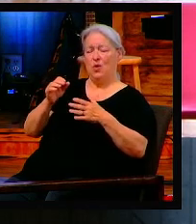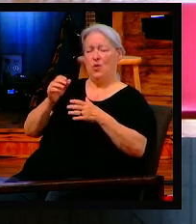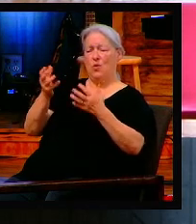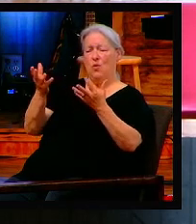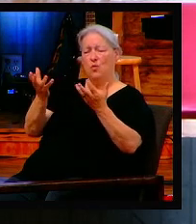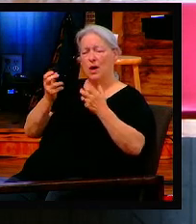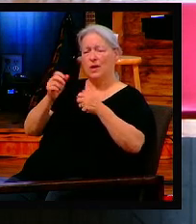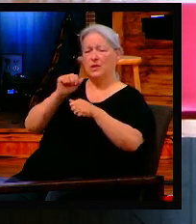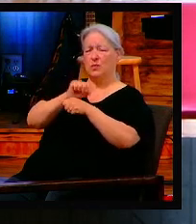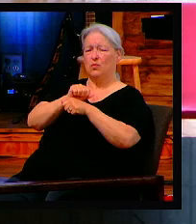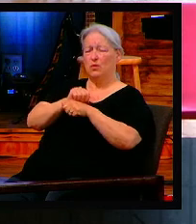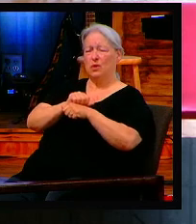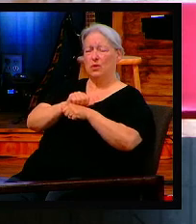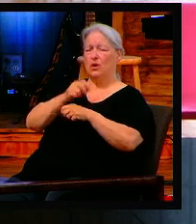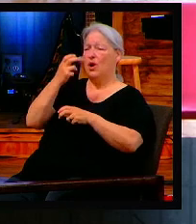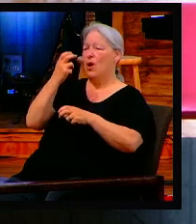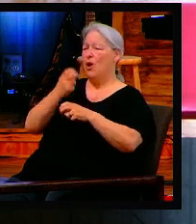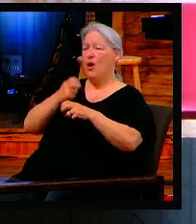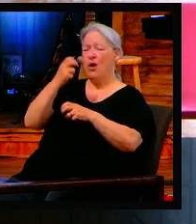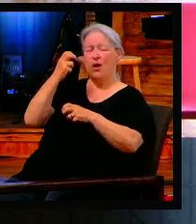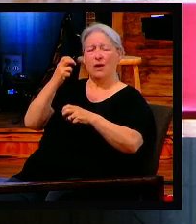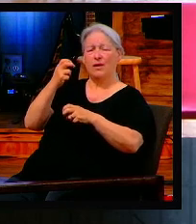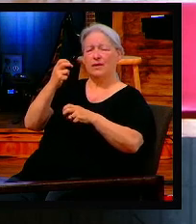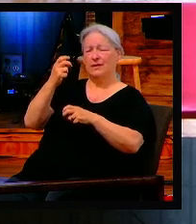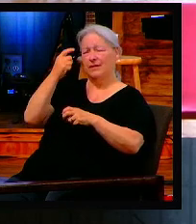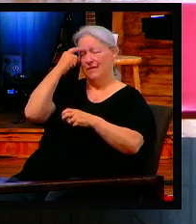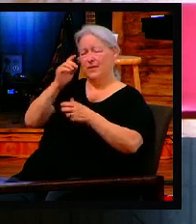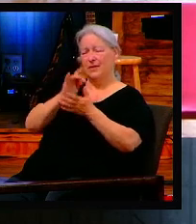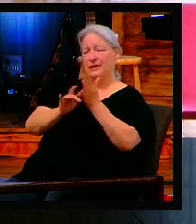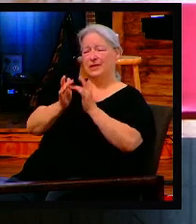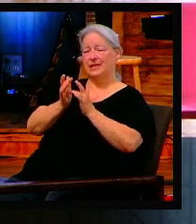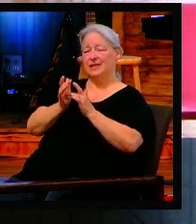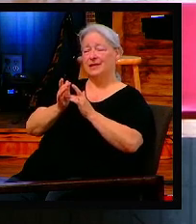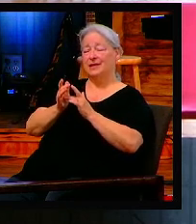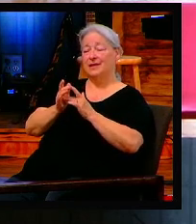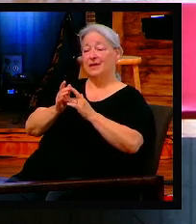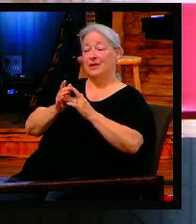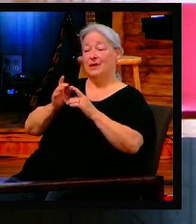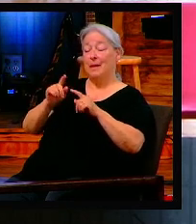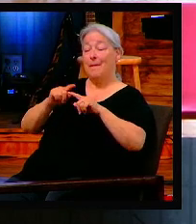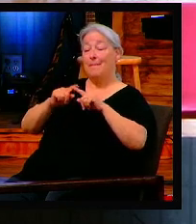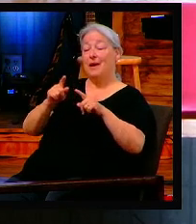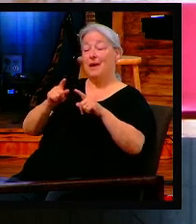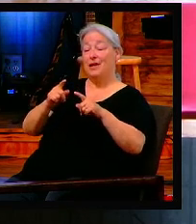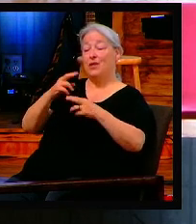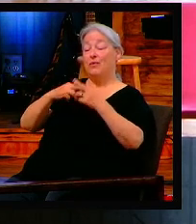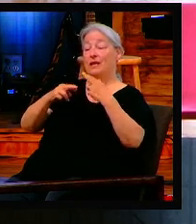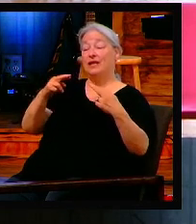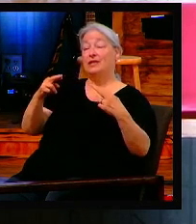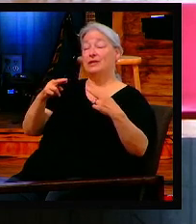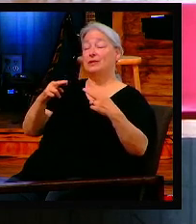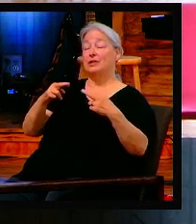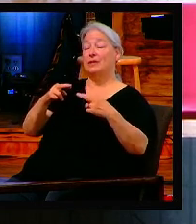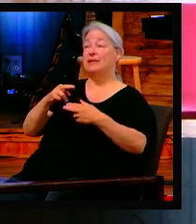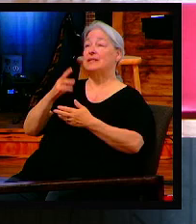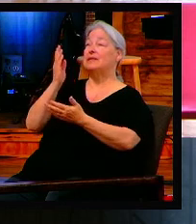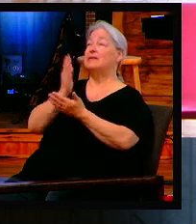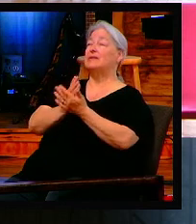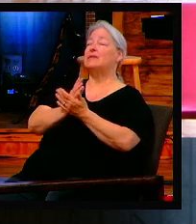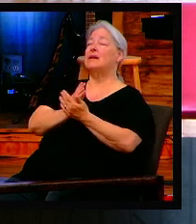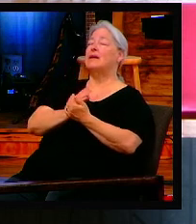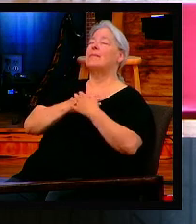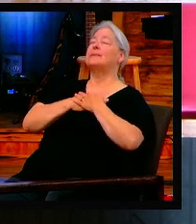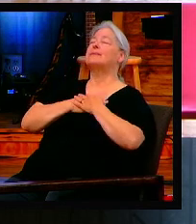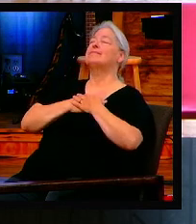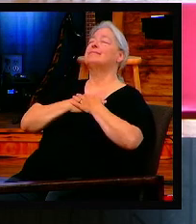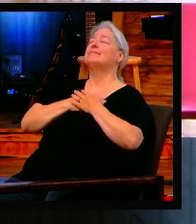Relationship would be, pause, don't just leave so fast and say, Jesus, what is my service to you? Whether it be small or great, what do you want me to do?